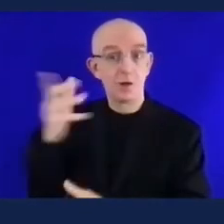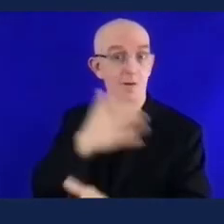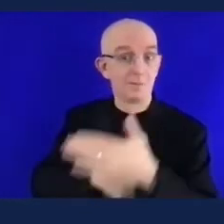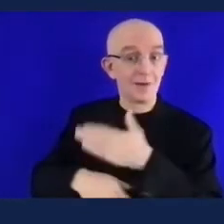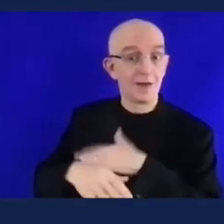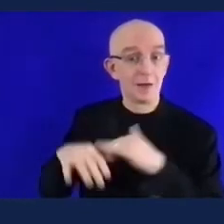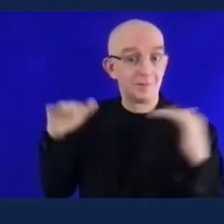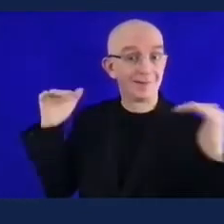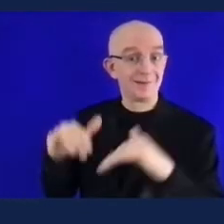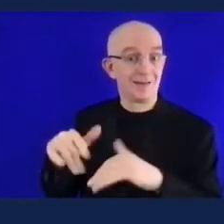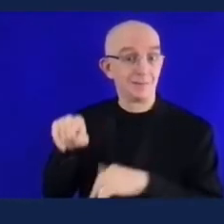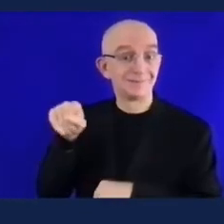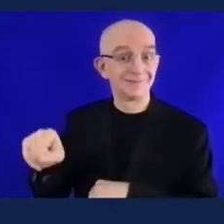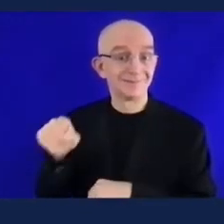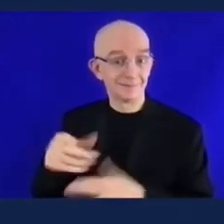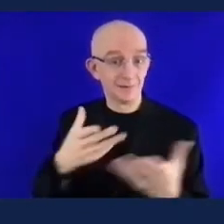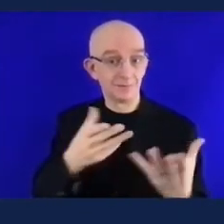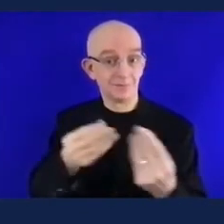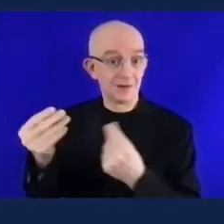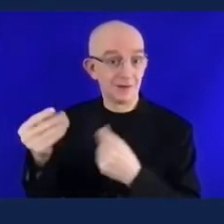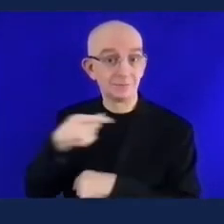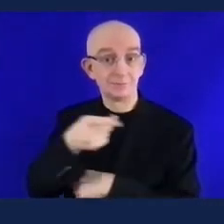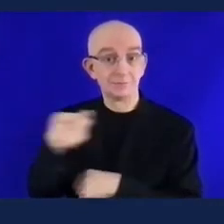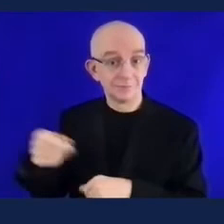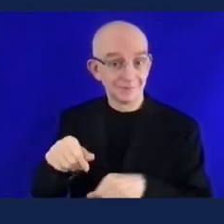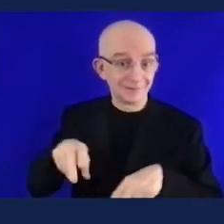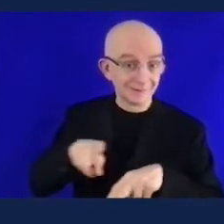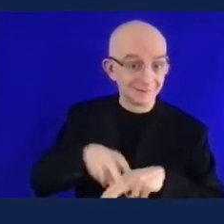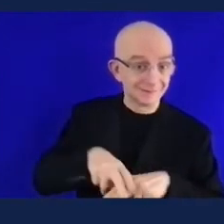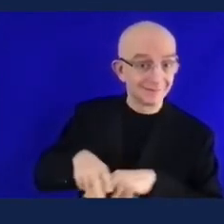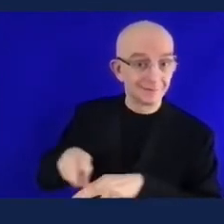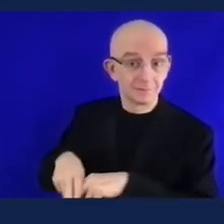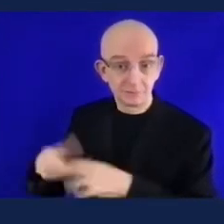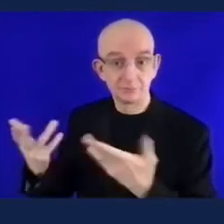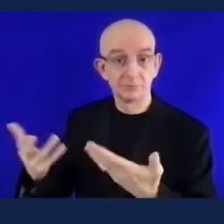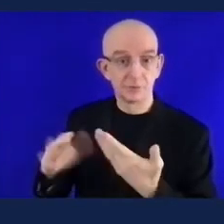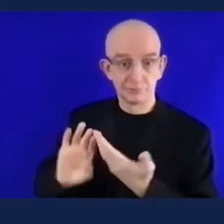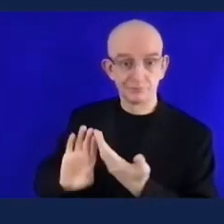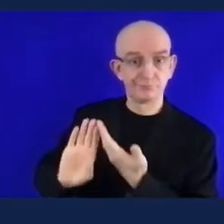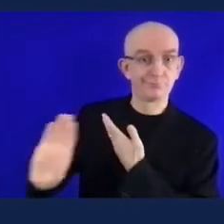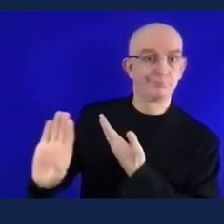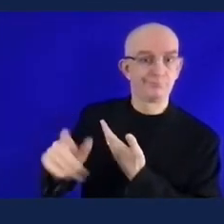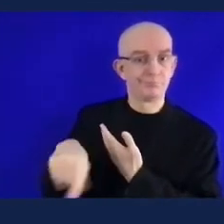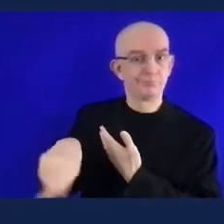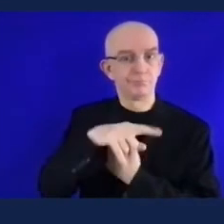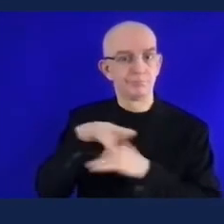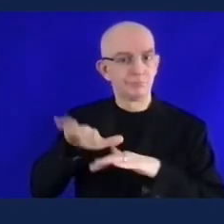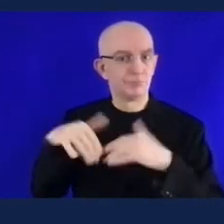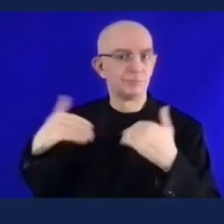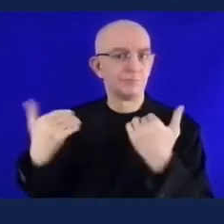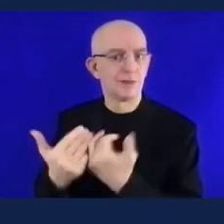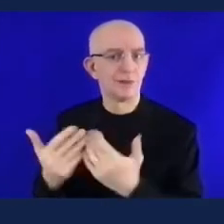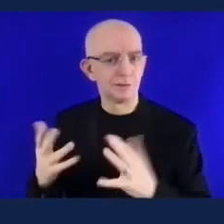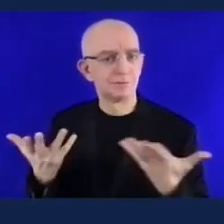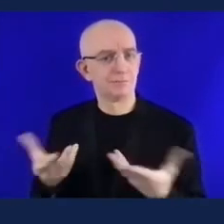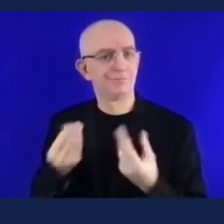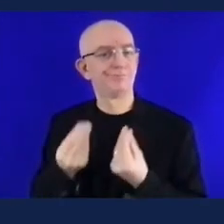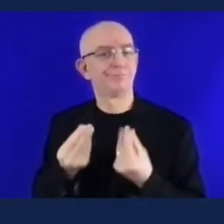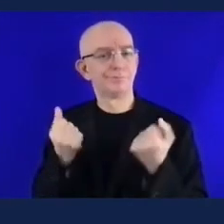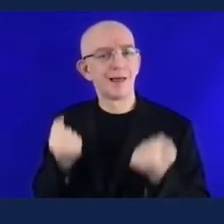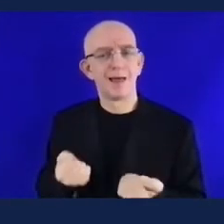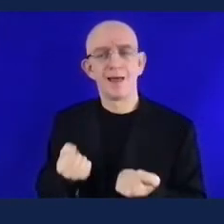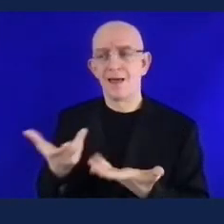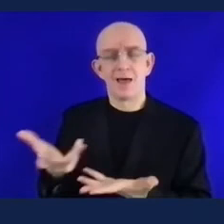want to see how football clubs around the world can amplify the campaign i mean i look at the premier league last week they did rainbow laces and it was a great